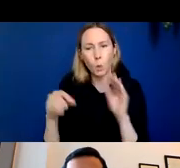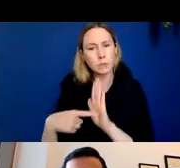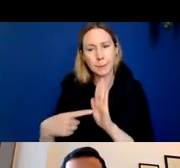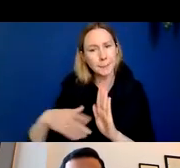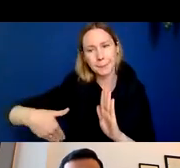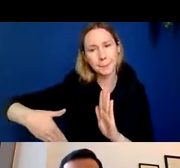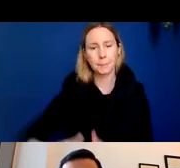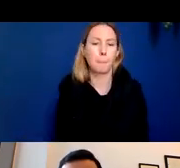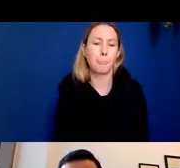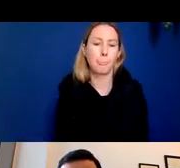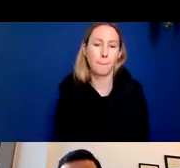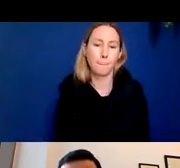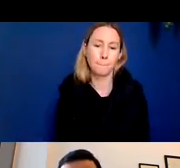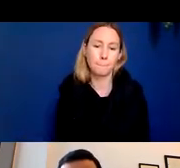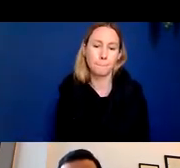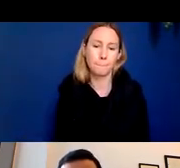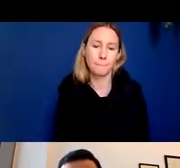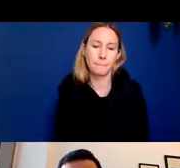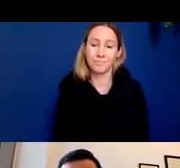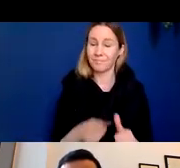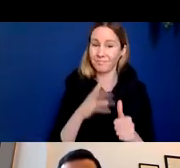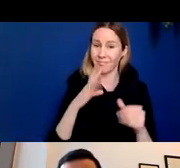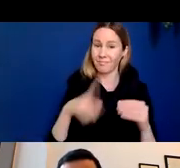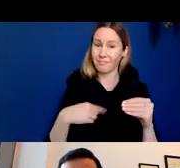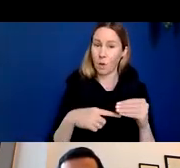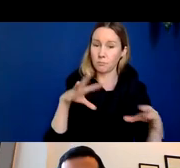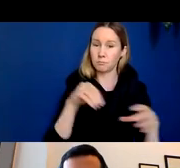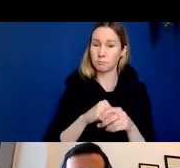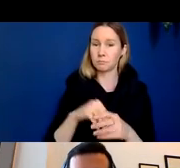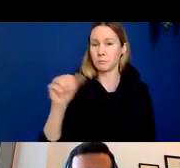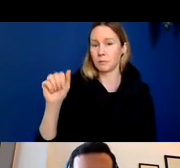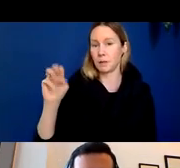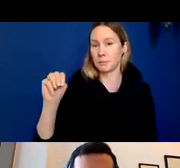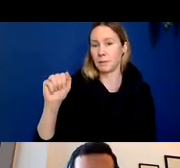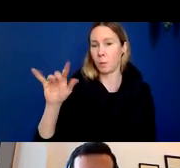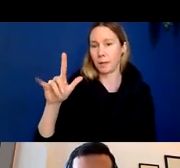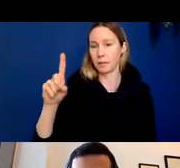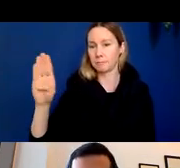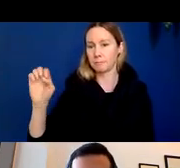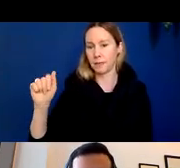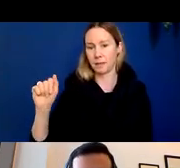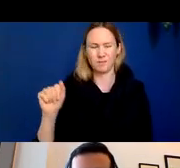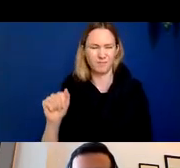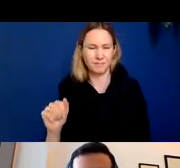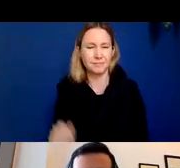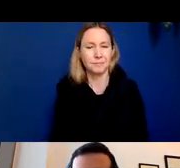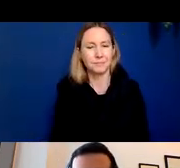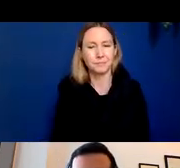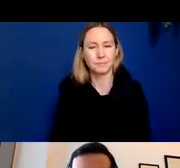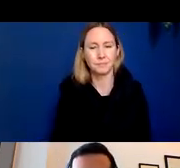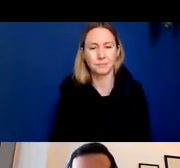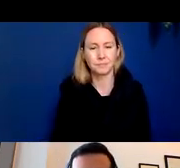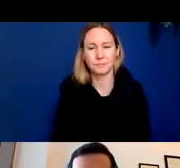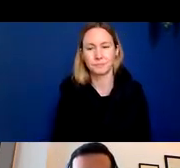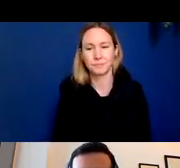I first want to talk about Alzheimer's disease clinical trials targeting amyloid beta which Sergio had mentioned earlier. Just a kind of quick one.